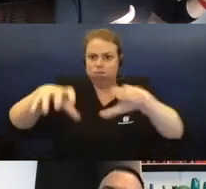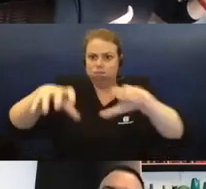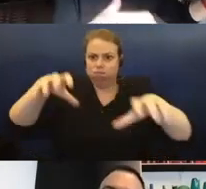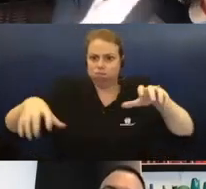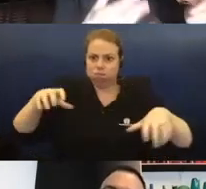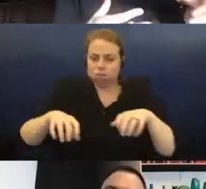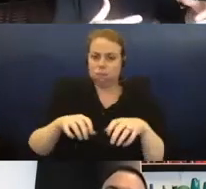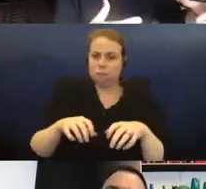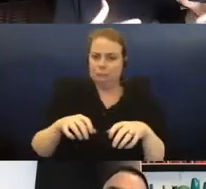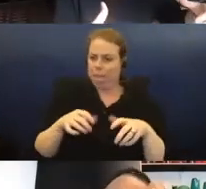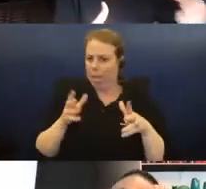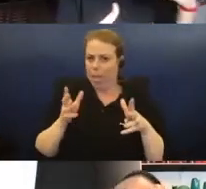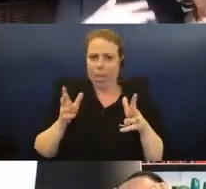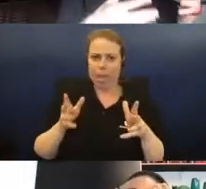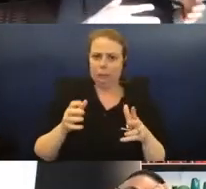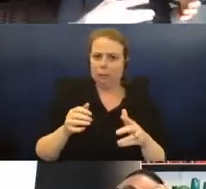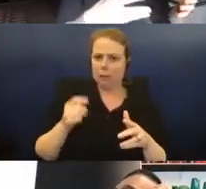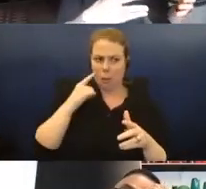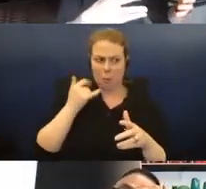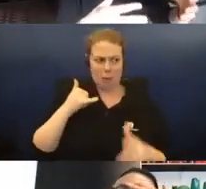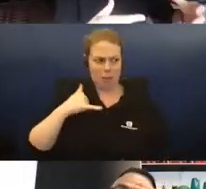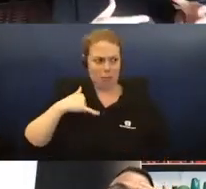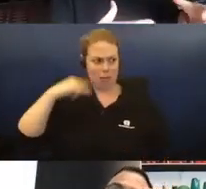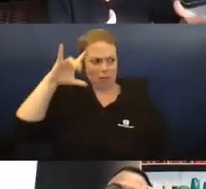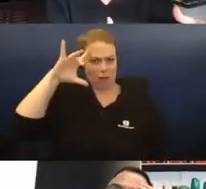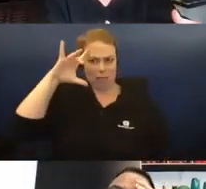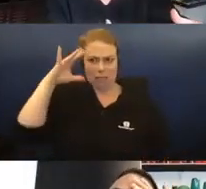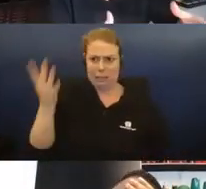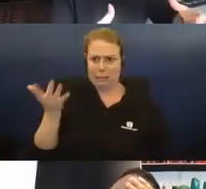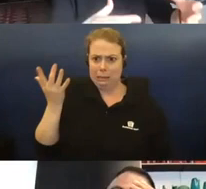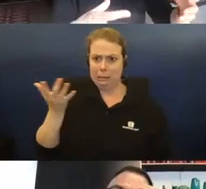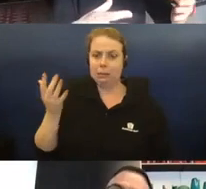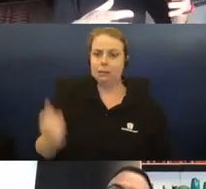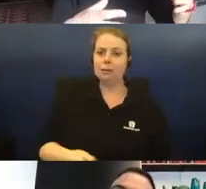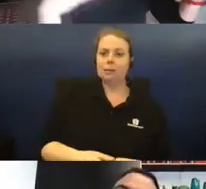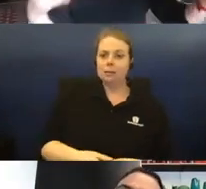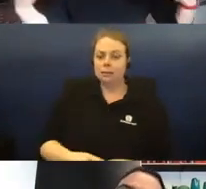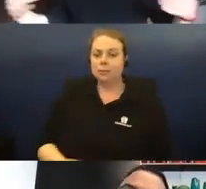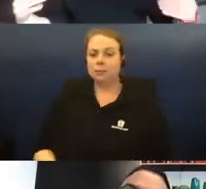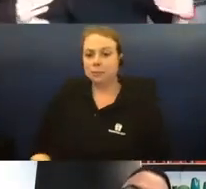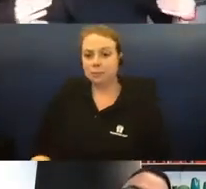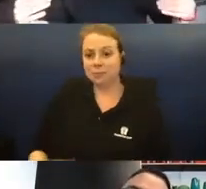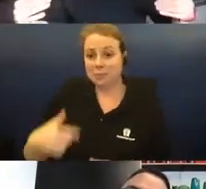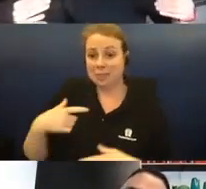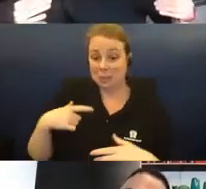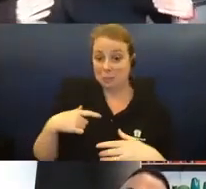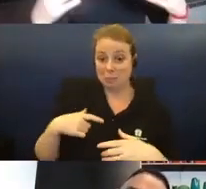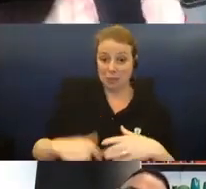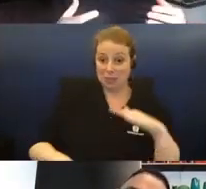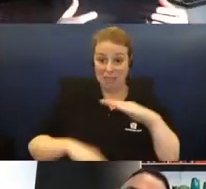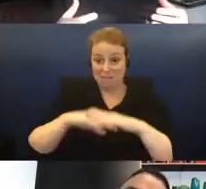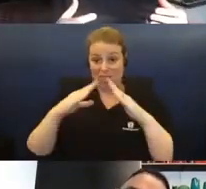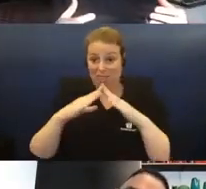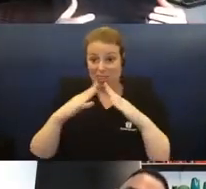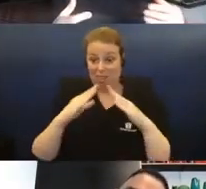just sort of a strange thing. I thought, maybe I'm crazy at some point, because they do take over the house, and they're